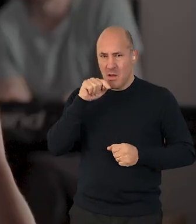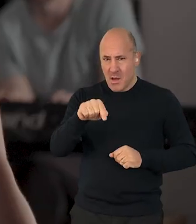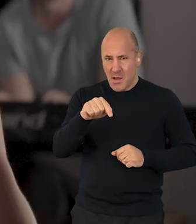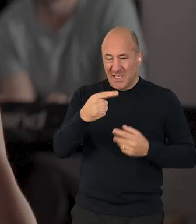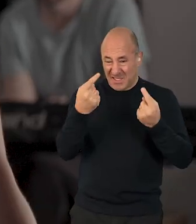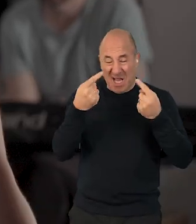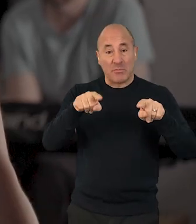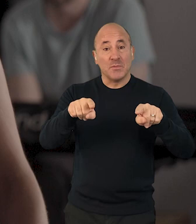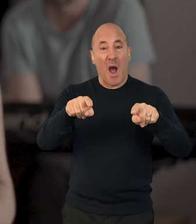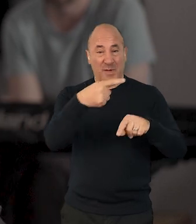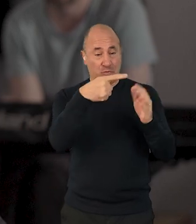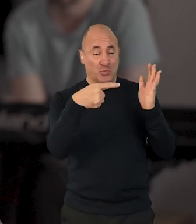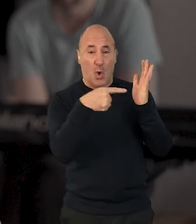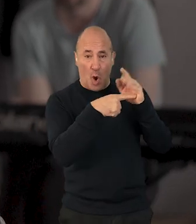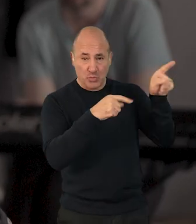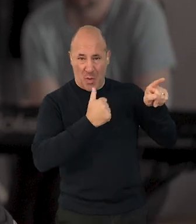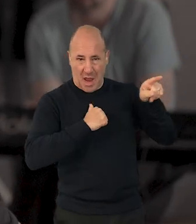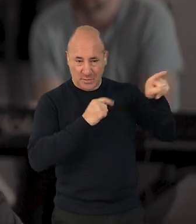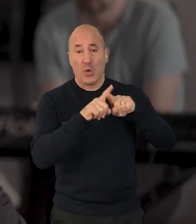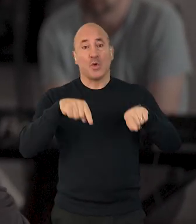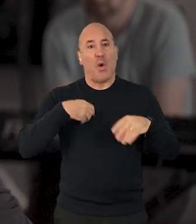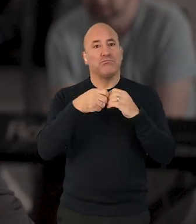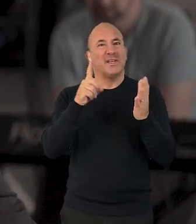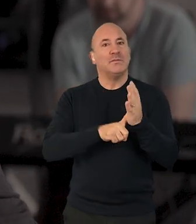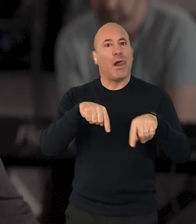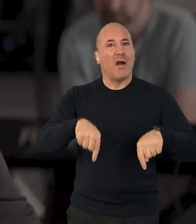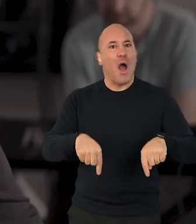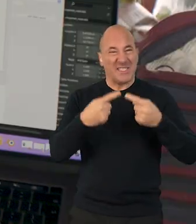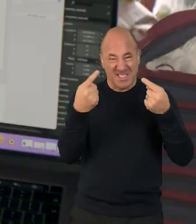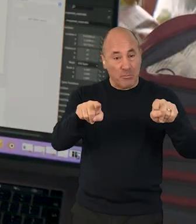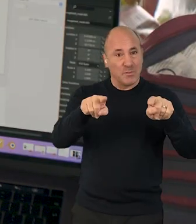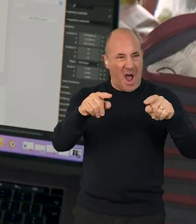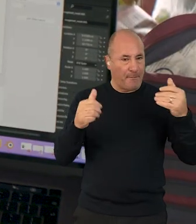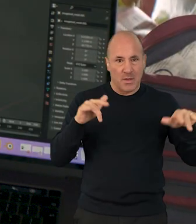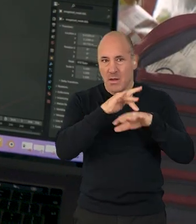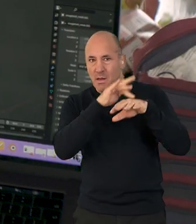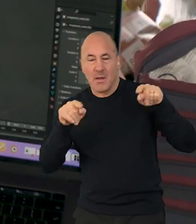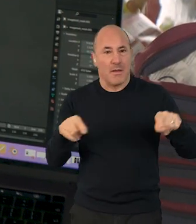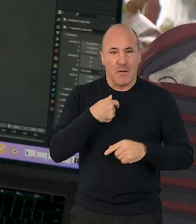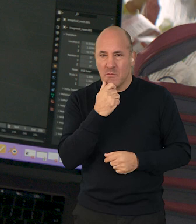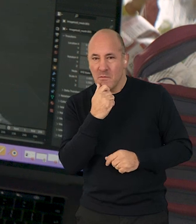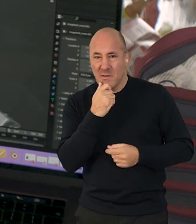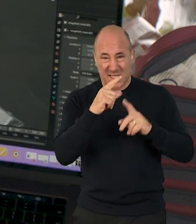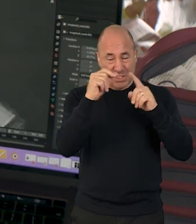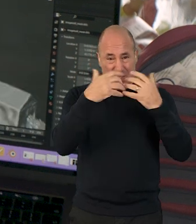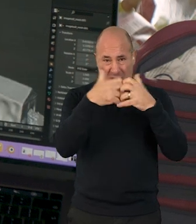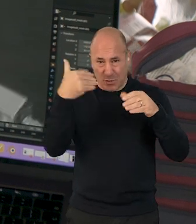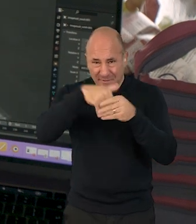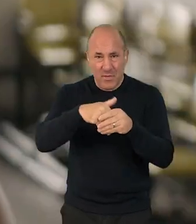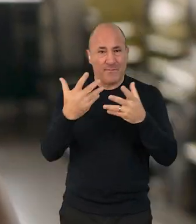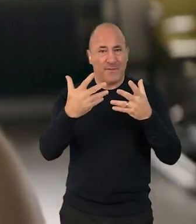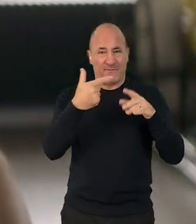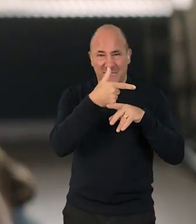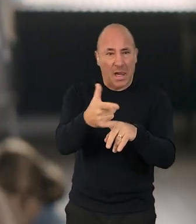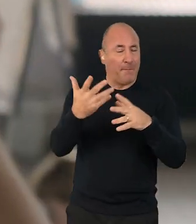an immersive piece of theatre that happens simultaneously between Toronto and Bristol. It has digital technology in it and film and